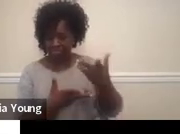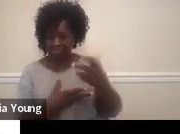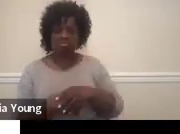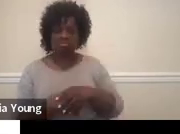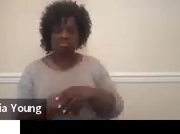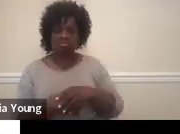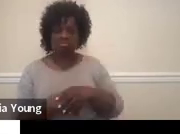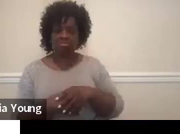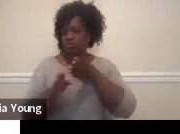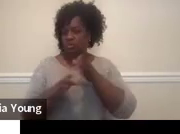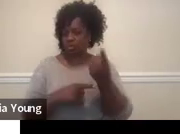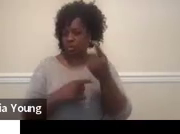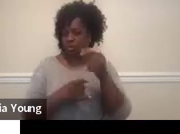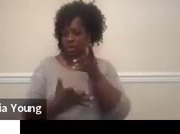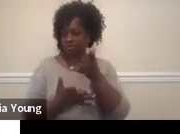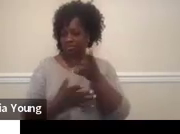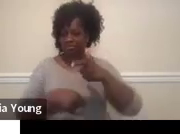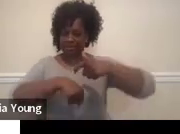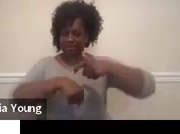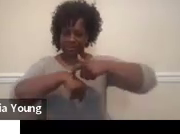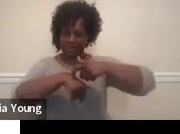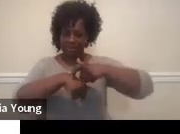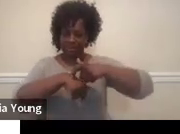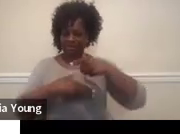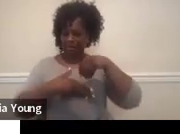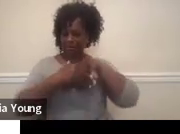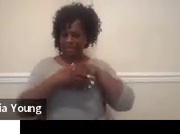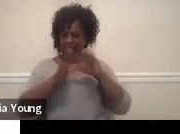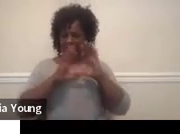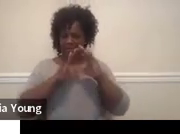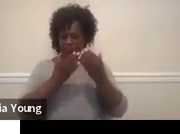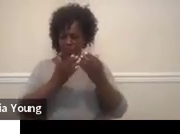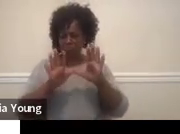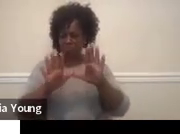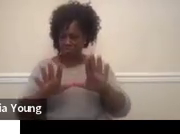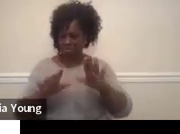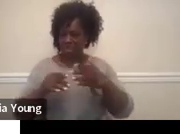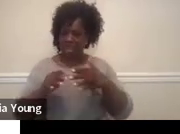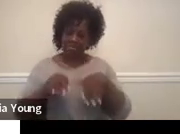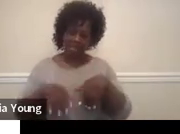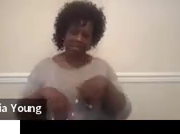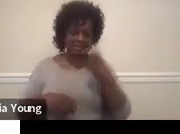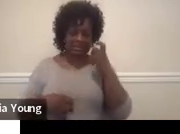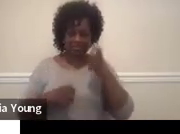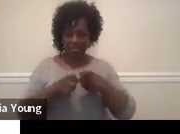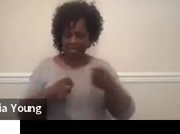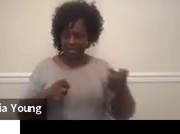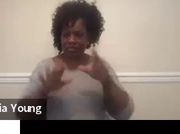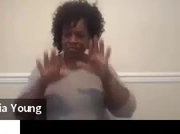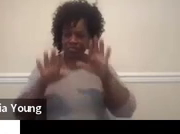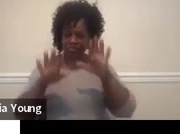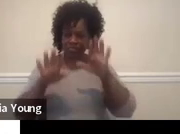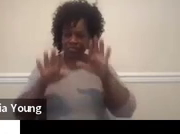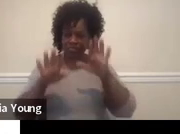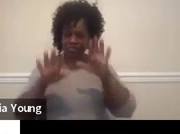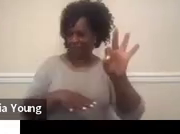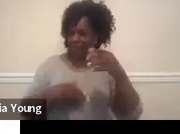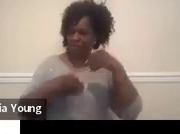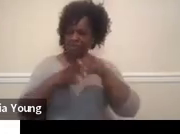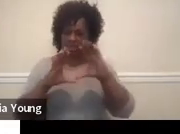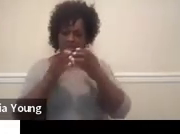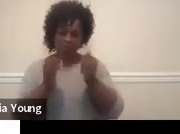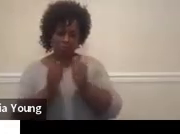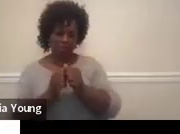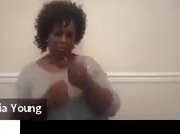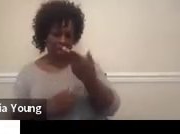-stop. If I were still in the classroom, first of all, it also comes in Spanish, which is fantastic. If I were still in the classroom with